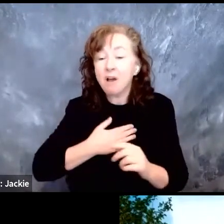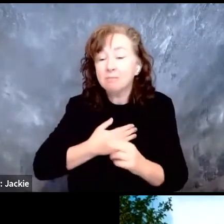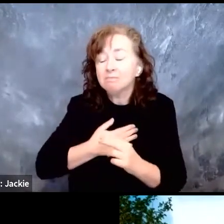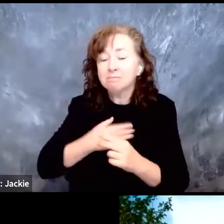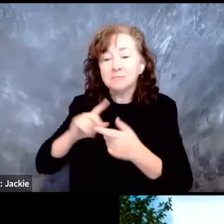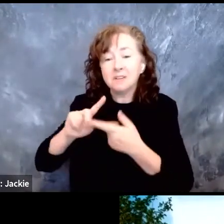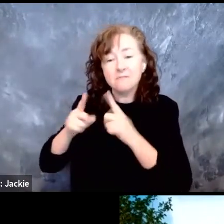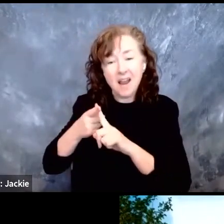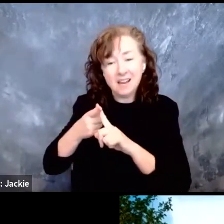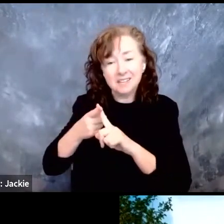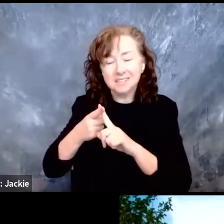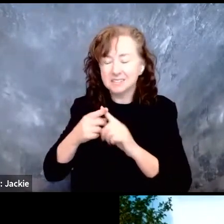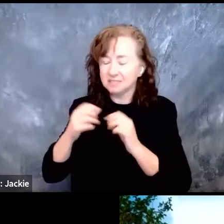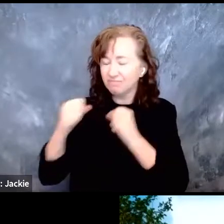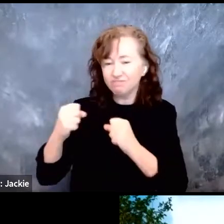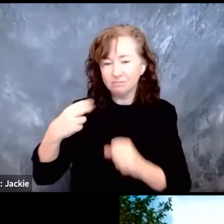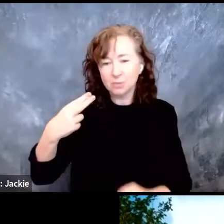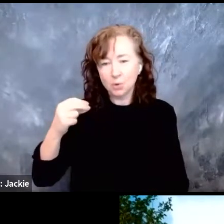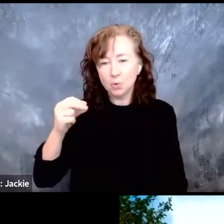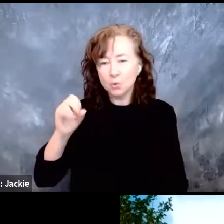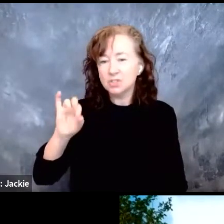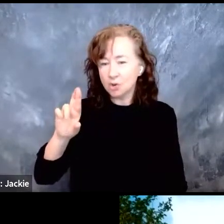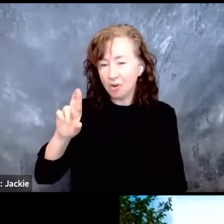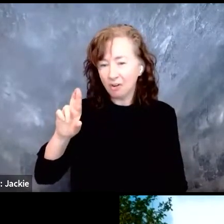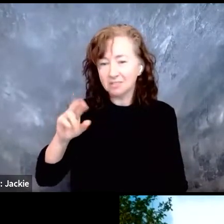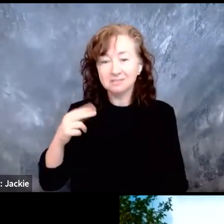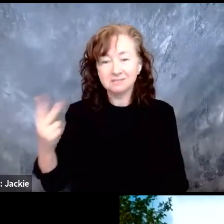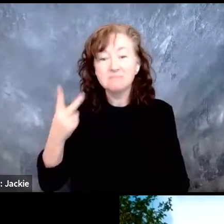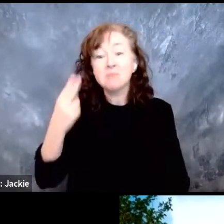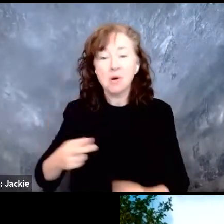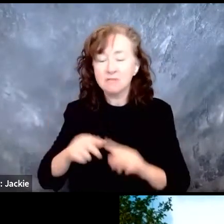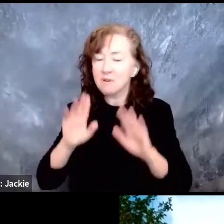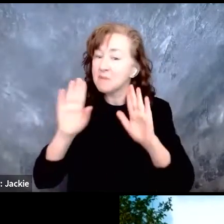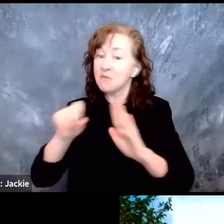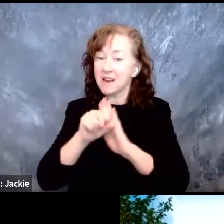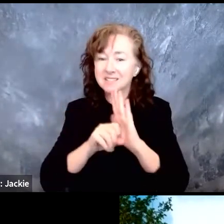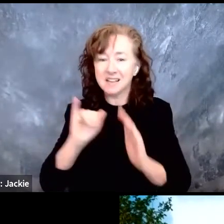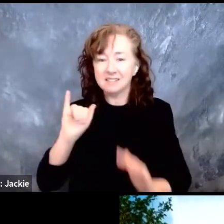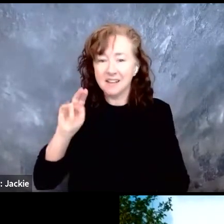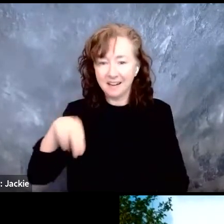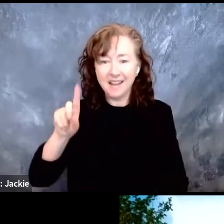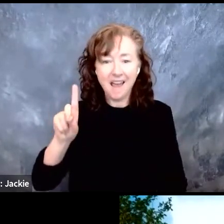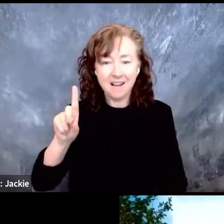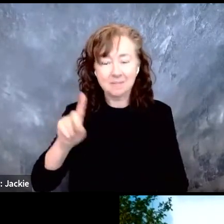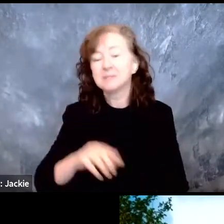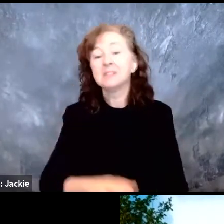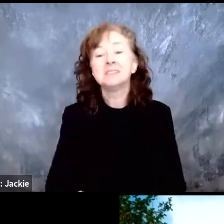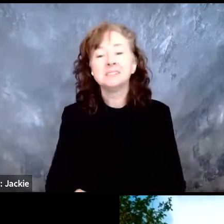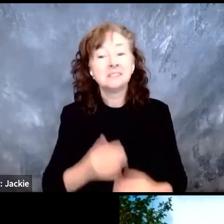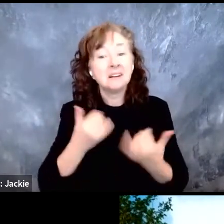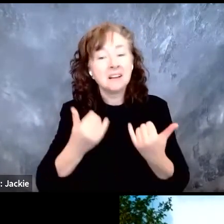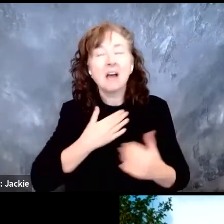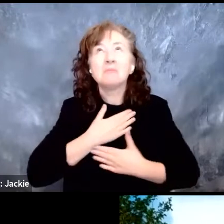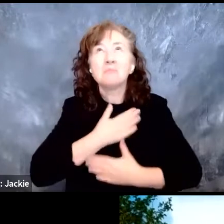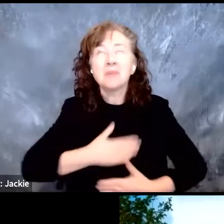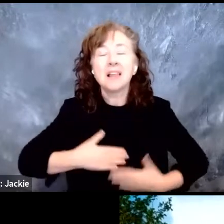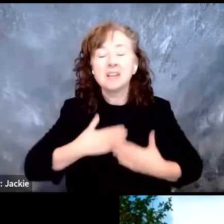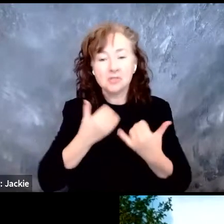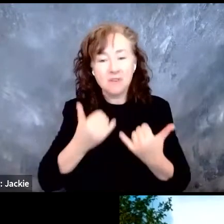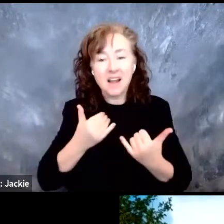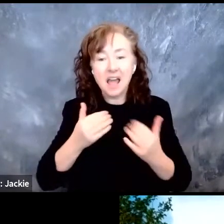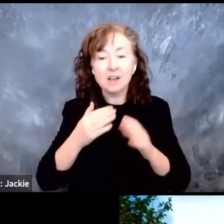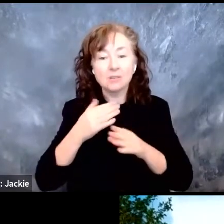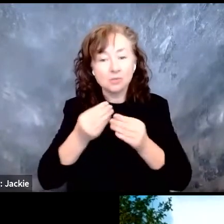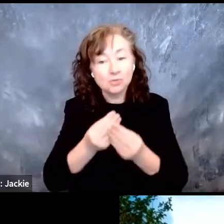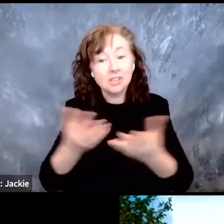and a fellow Hoosier, both of us from the great state of Indiana. It is my pleasure at this time to